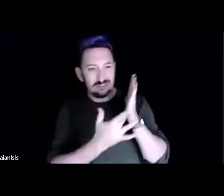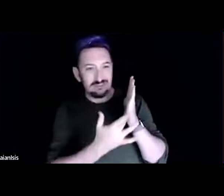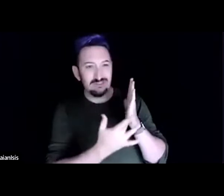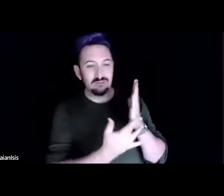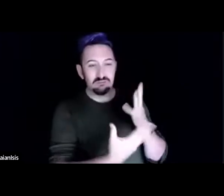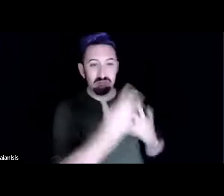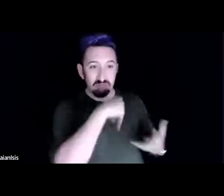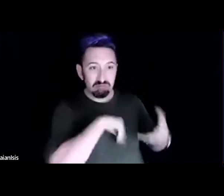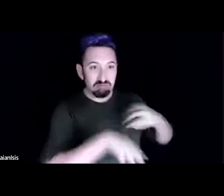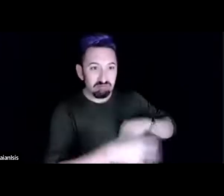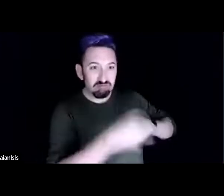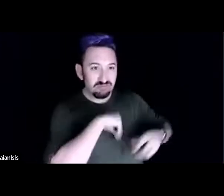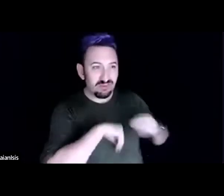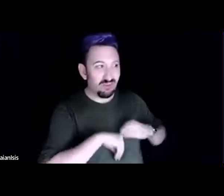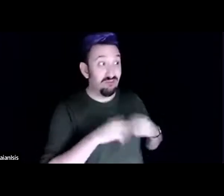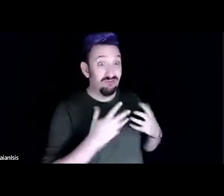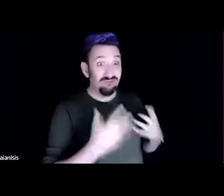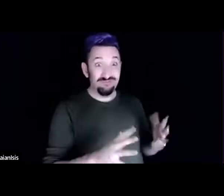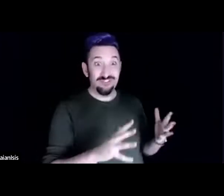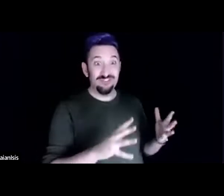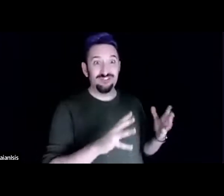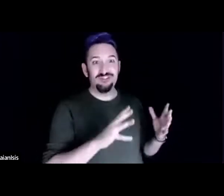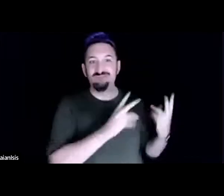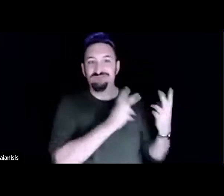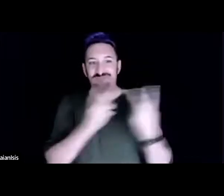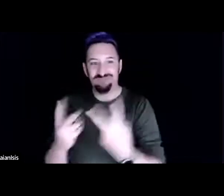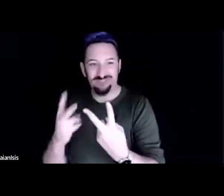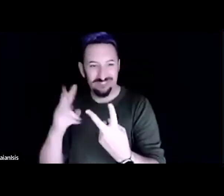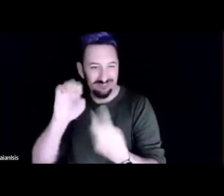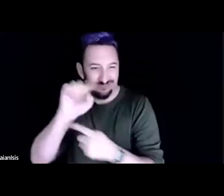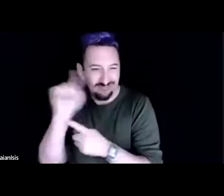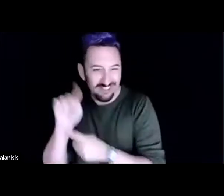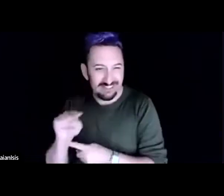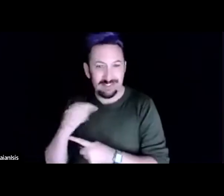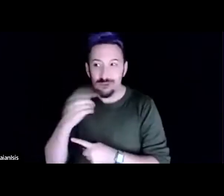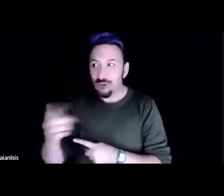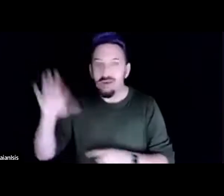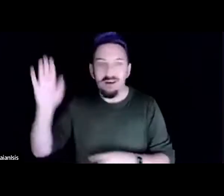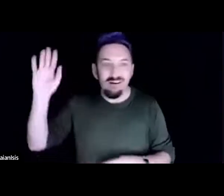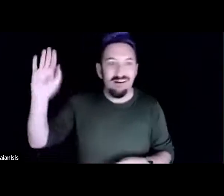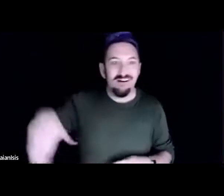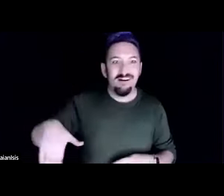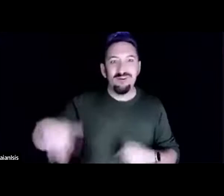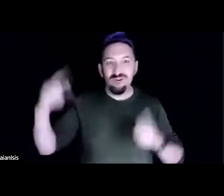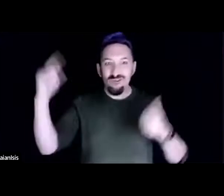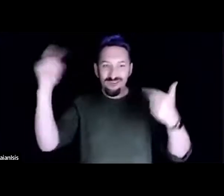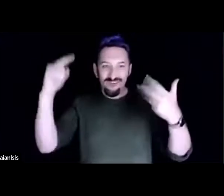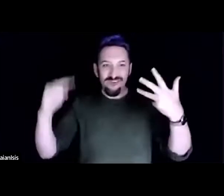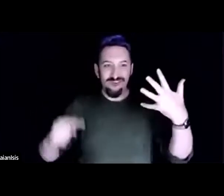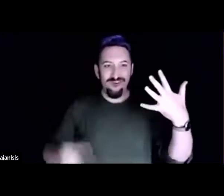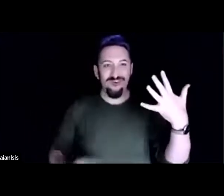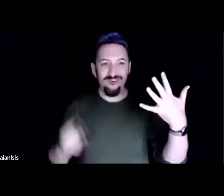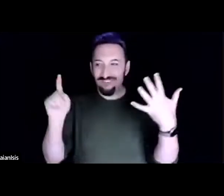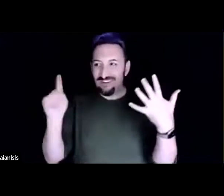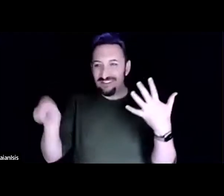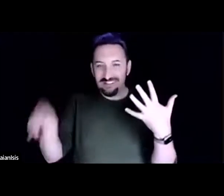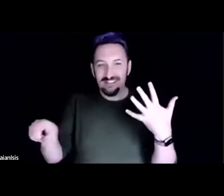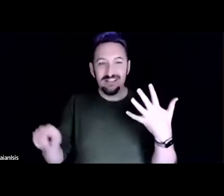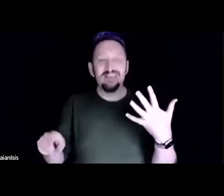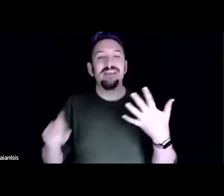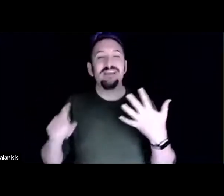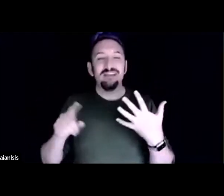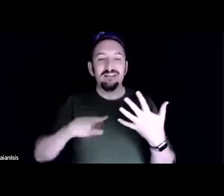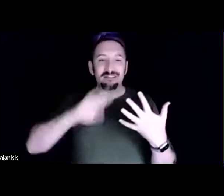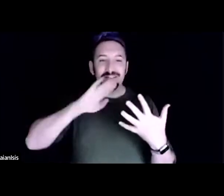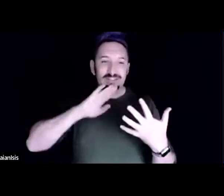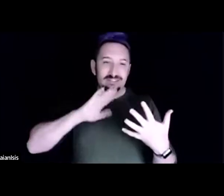going to do everything, all these projects and so many ideas, but I realized that they don't happen overnight because of